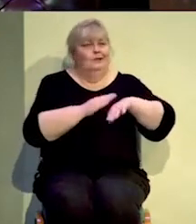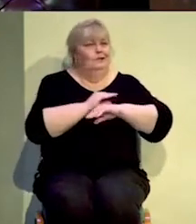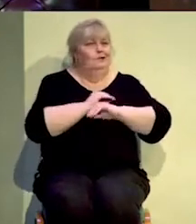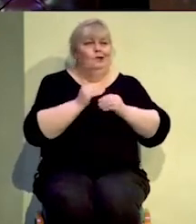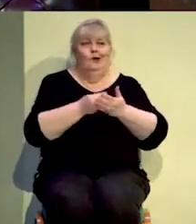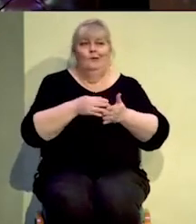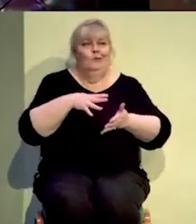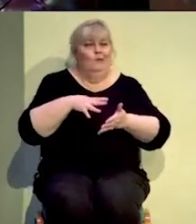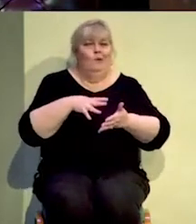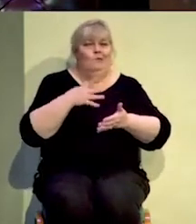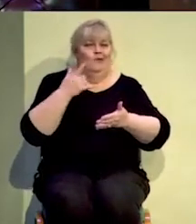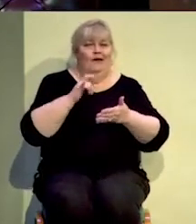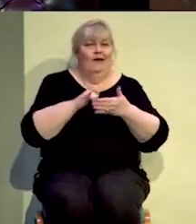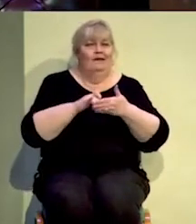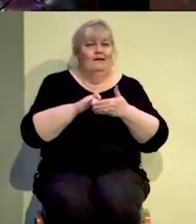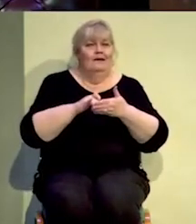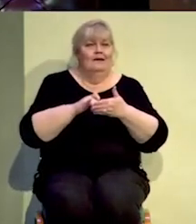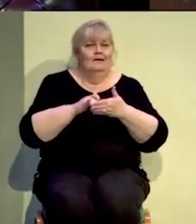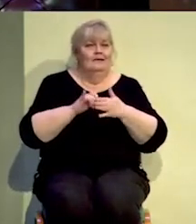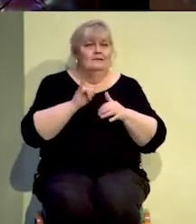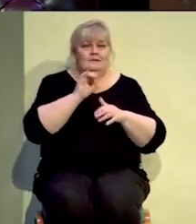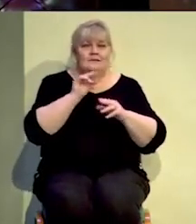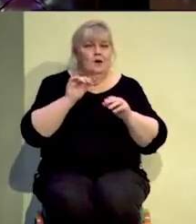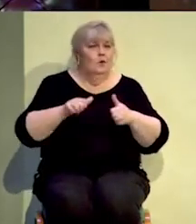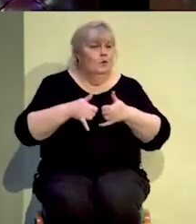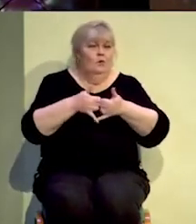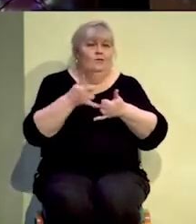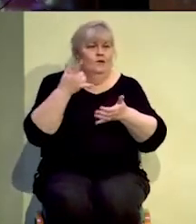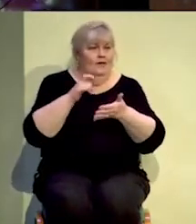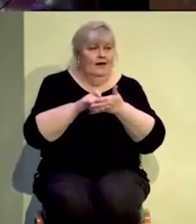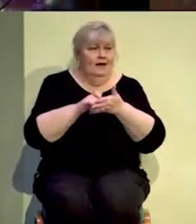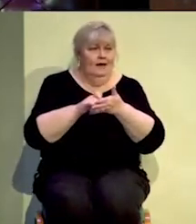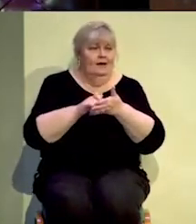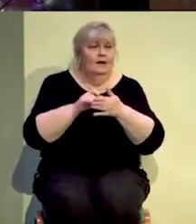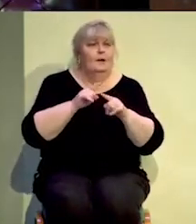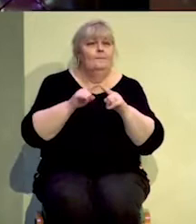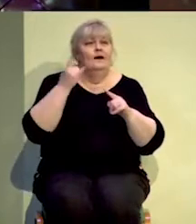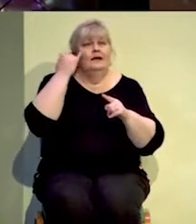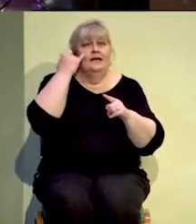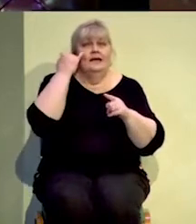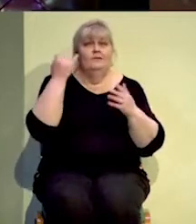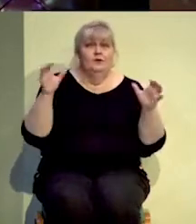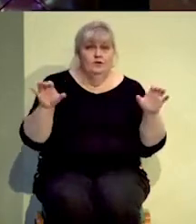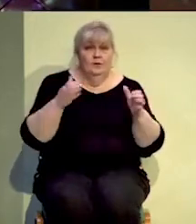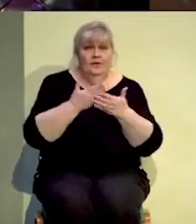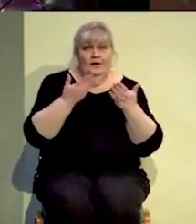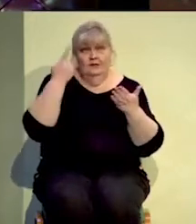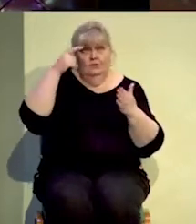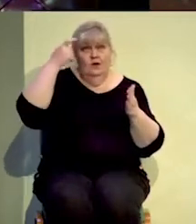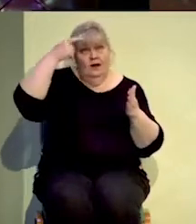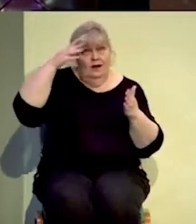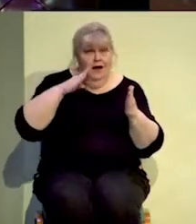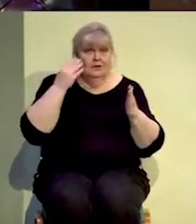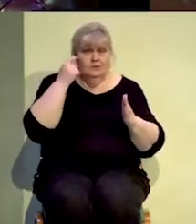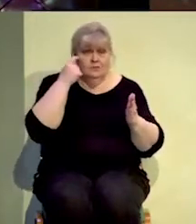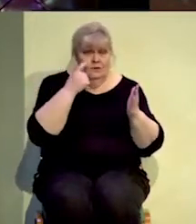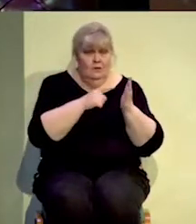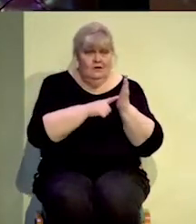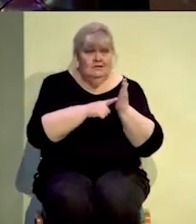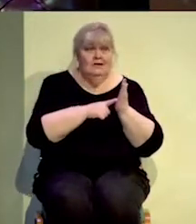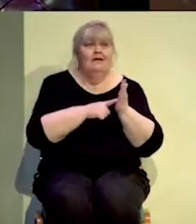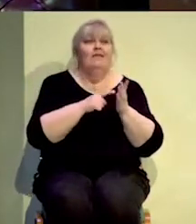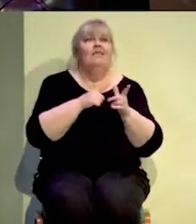But if we do what we do and do not want to be seen except by God great is our reward.